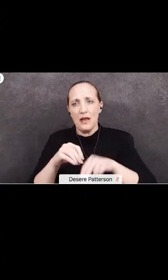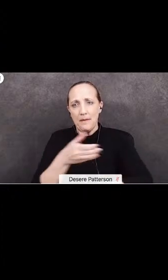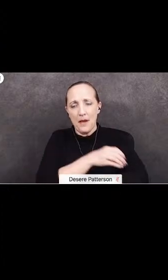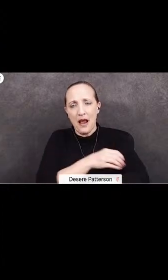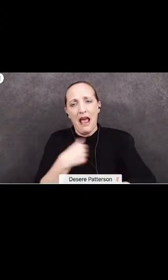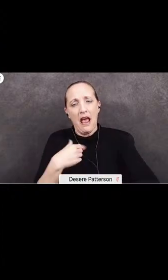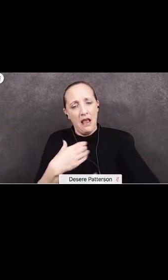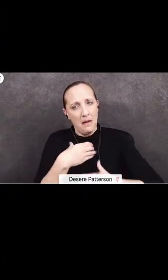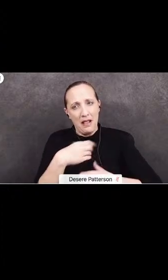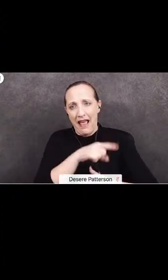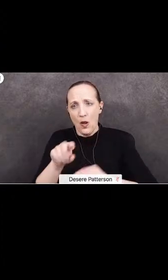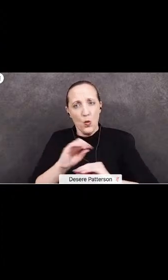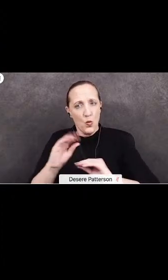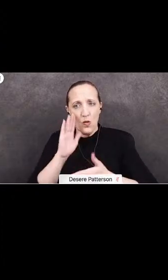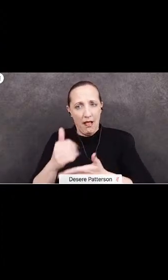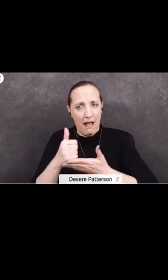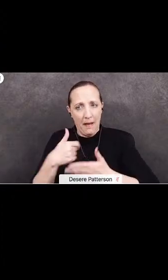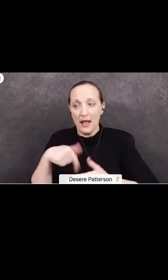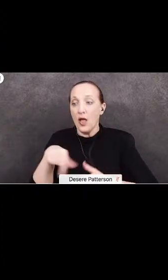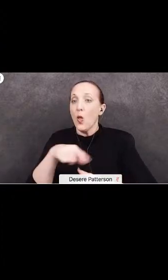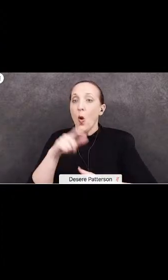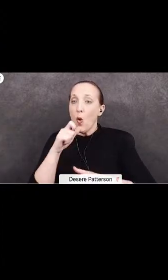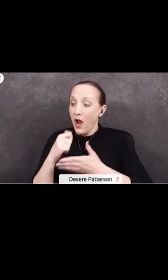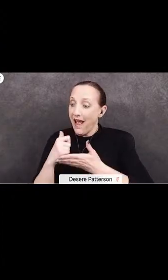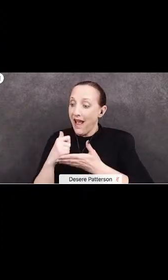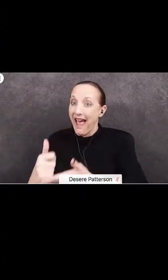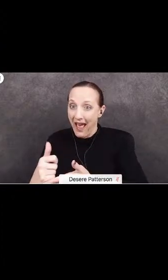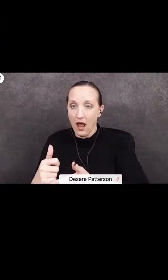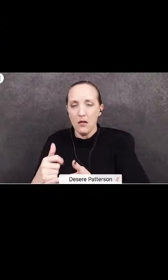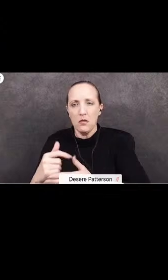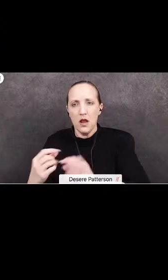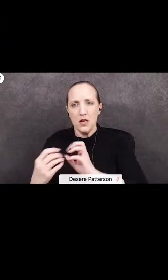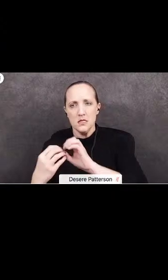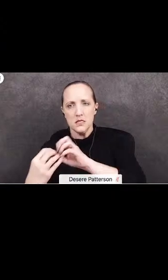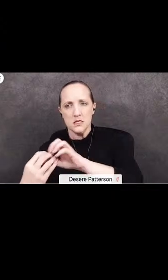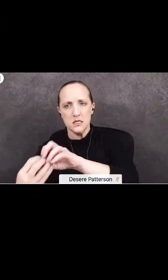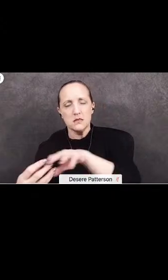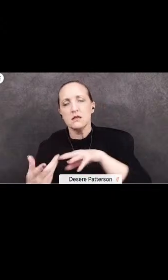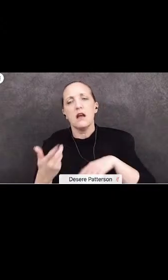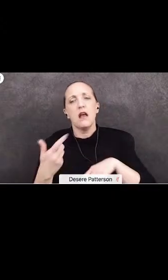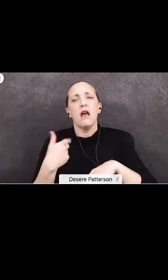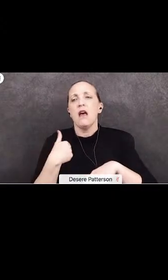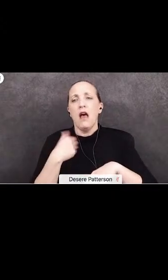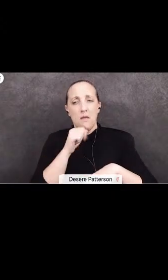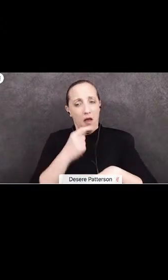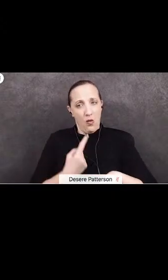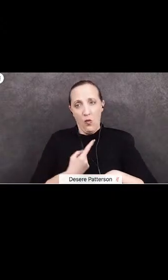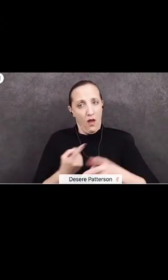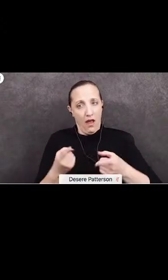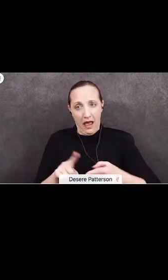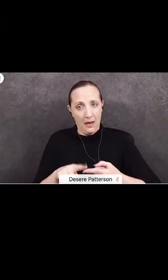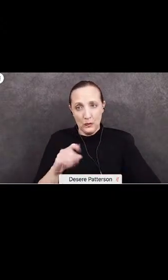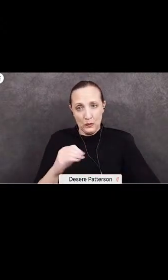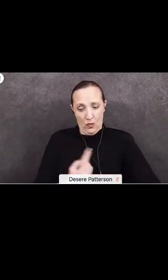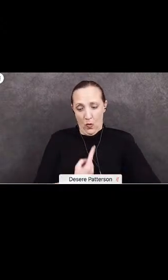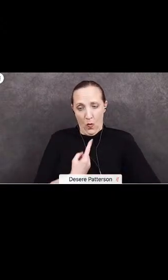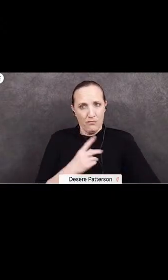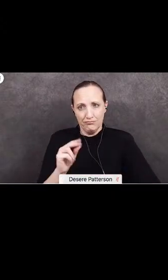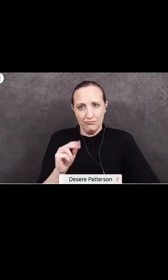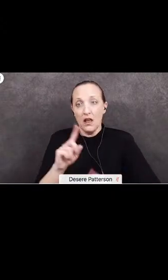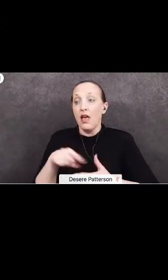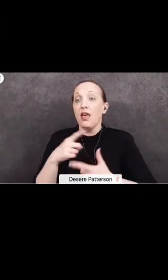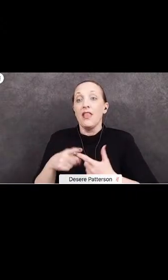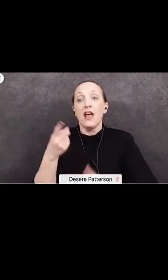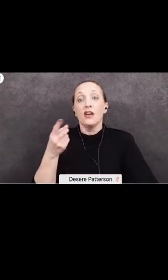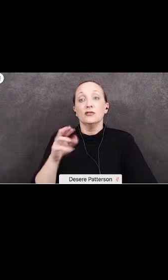no one would help me and those who tried met with resistance. I was not the only English learner to experience this. When Dr. Stregorda arrived